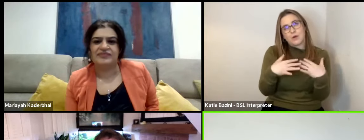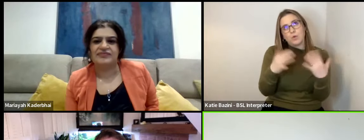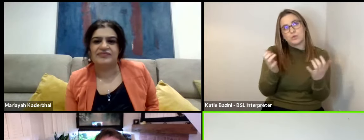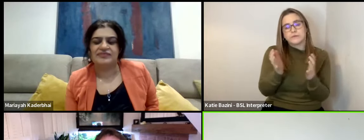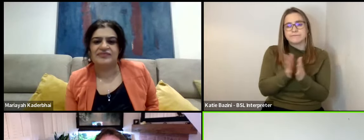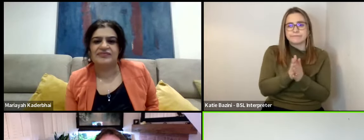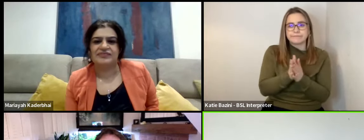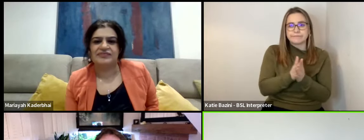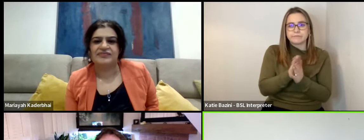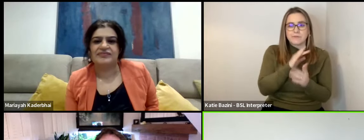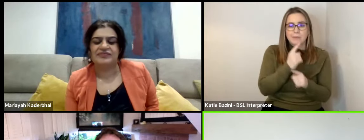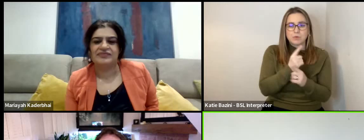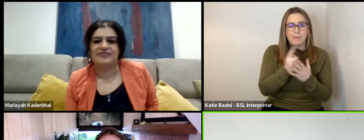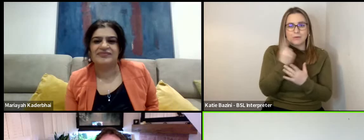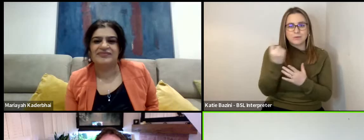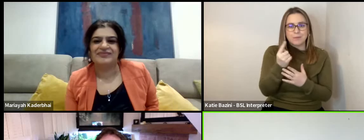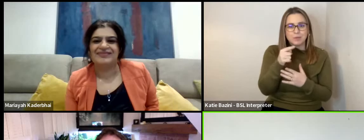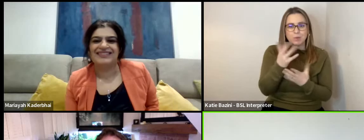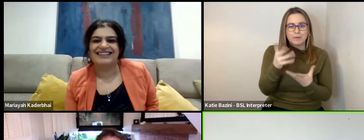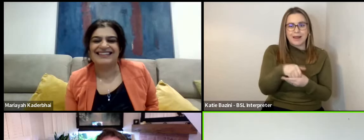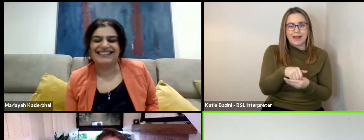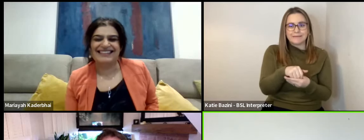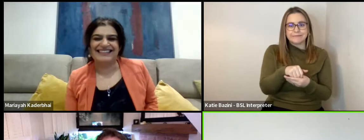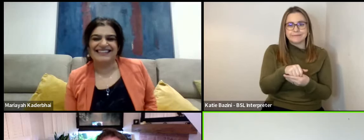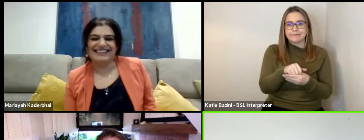But, you know, I am talking about someone who's been in